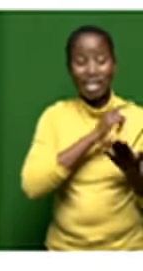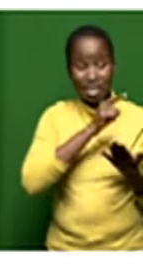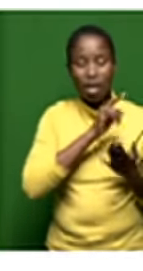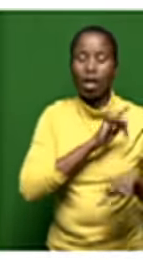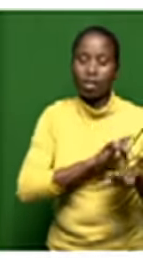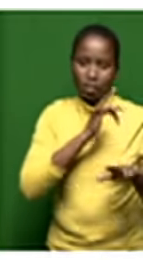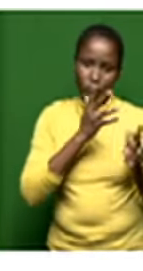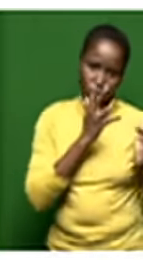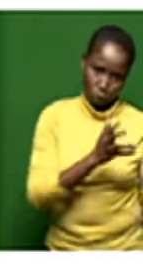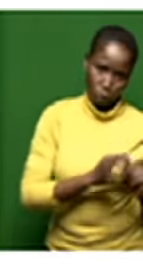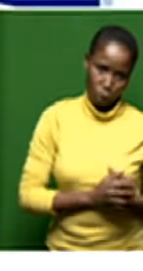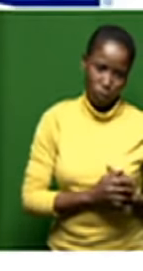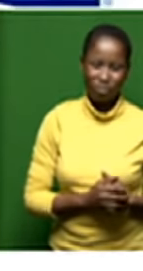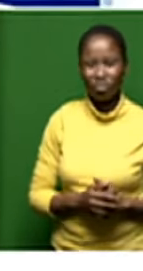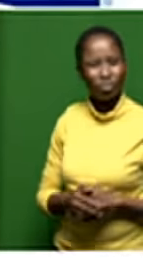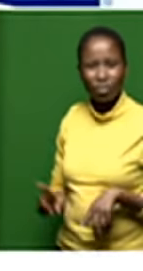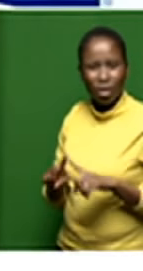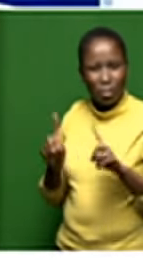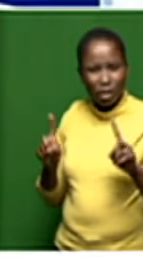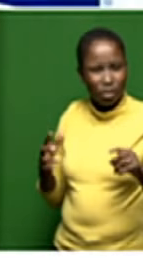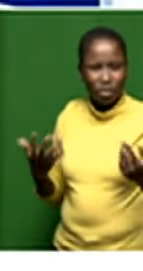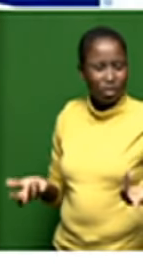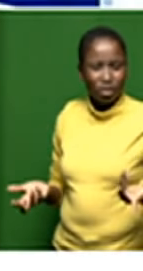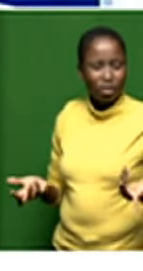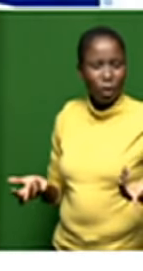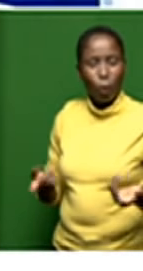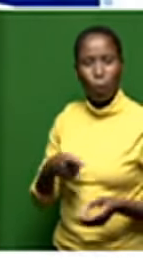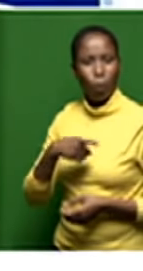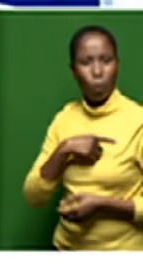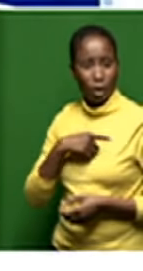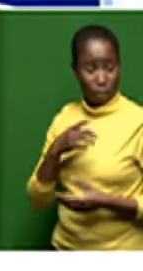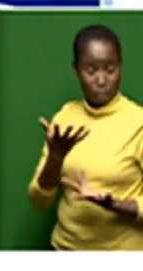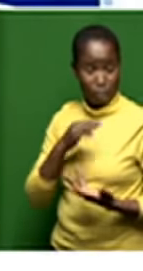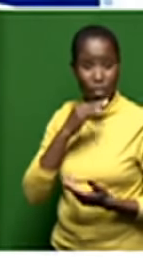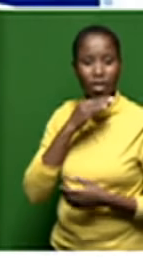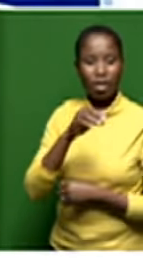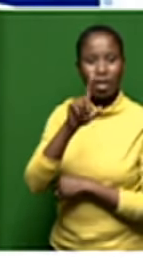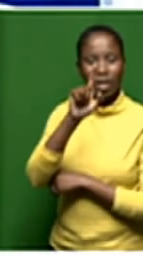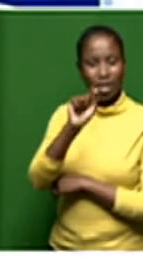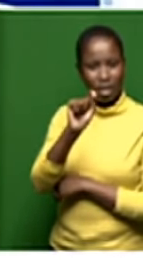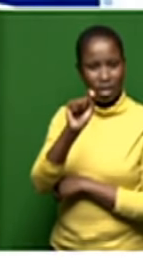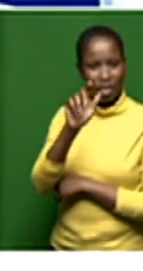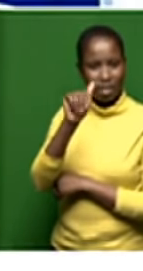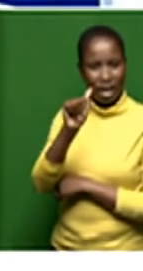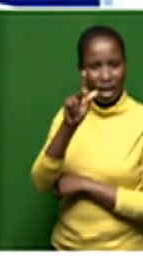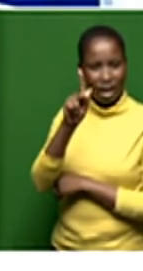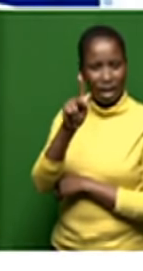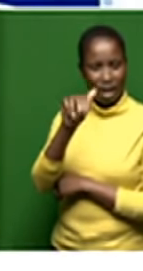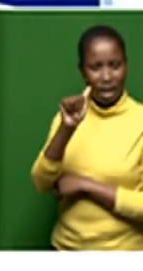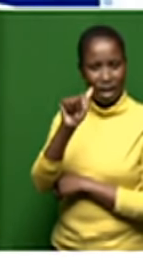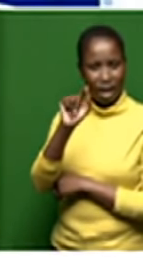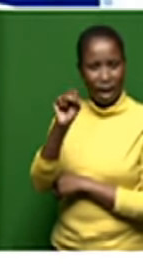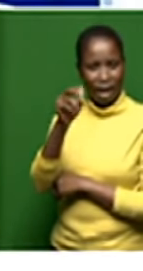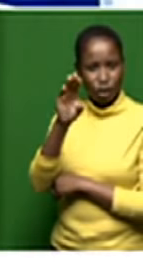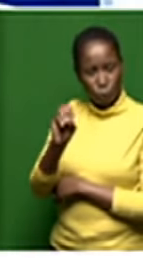sensitive but but what due diligence uh wasn't takato uh the takato consortium uh the